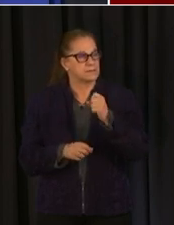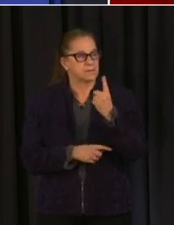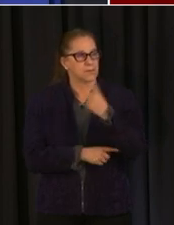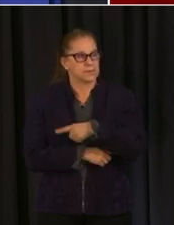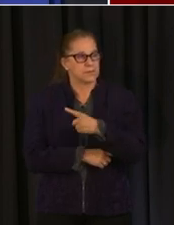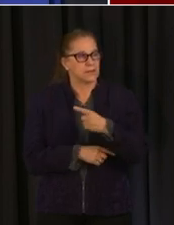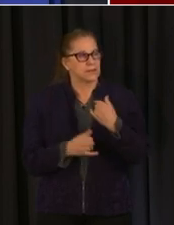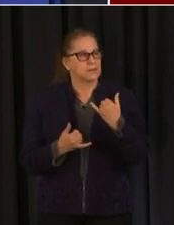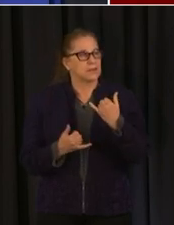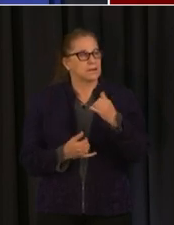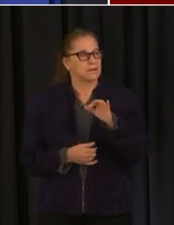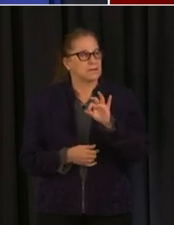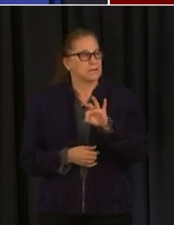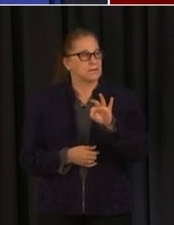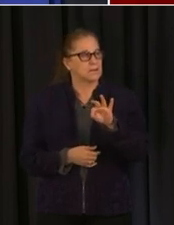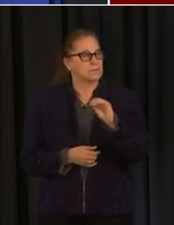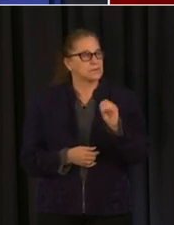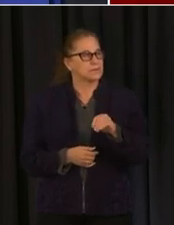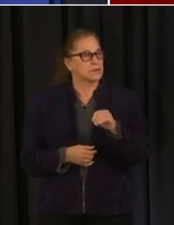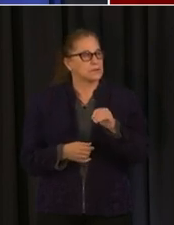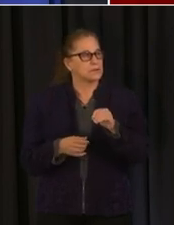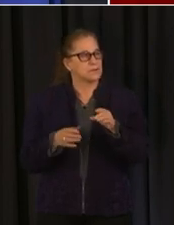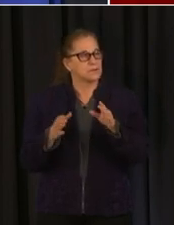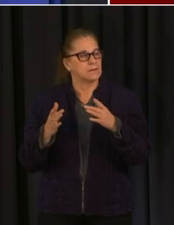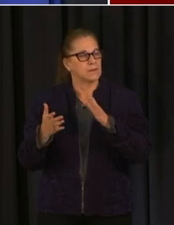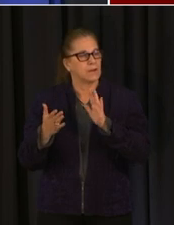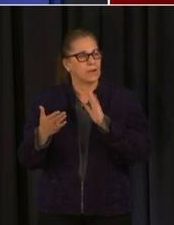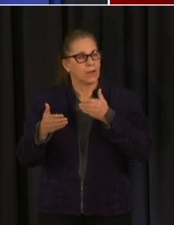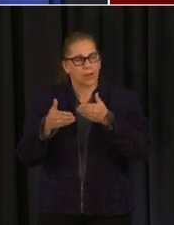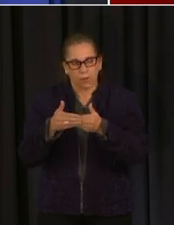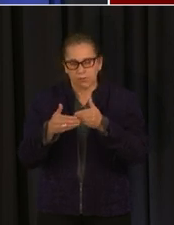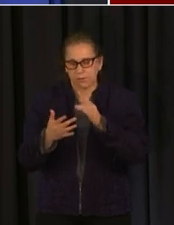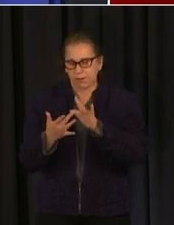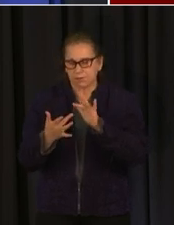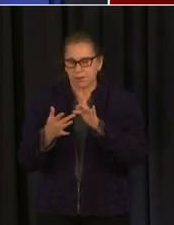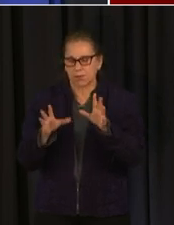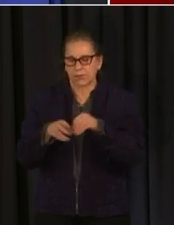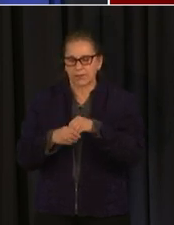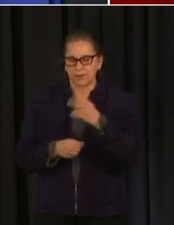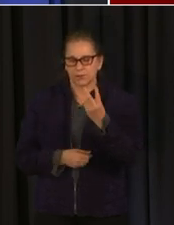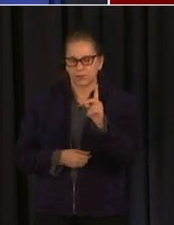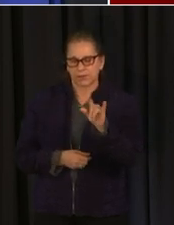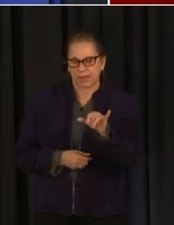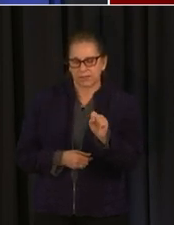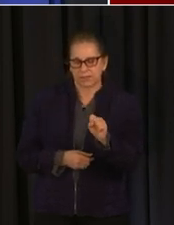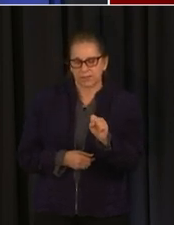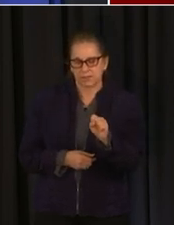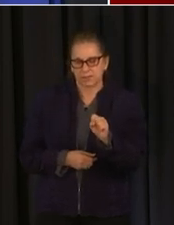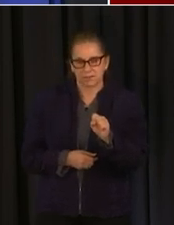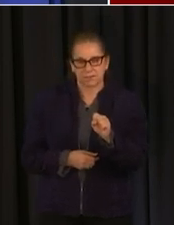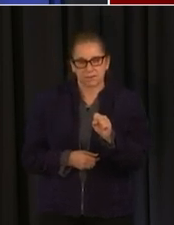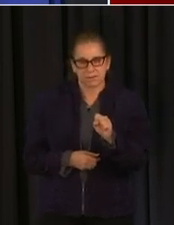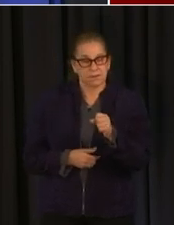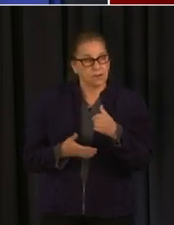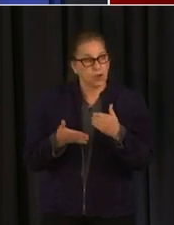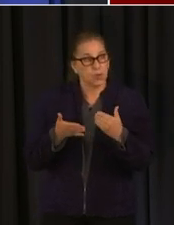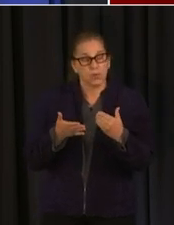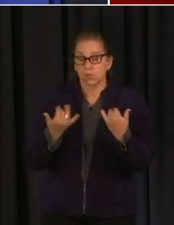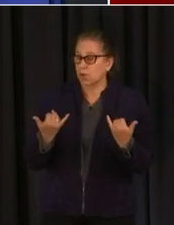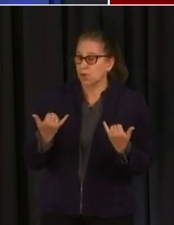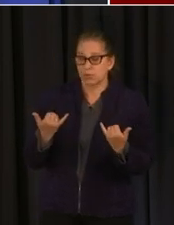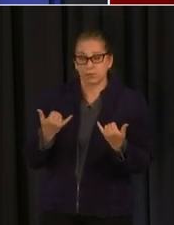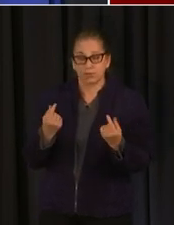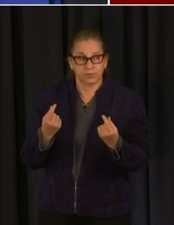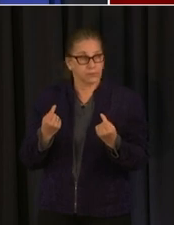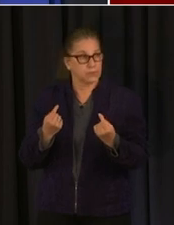nationally as it relates to covet 19 it's a core function of public health where we do disease investigation for infectious and highly infectious